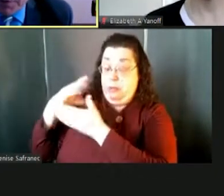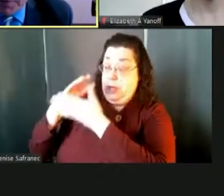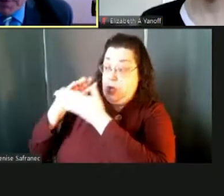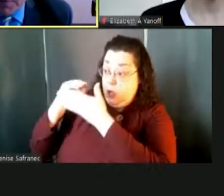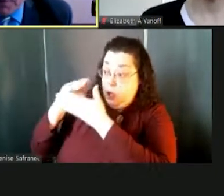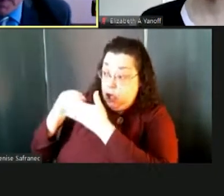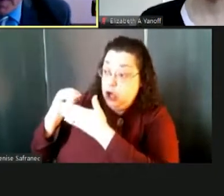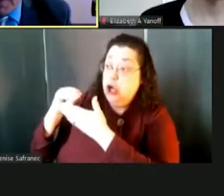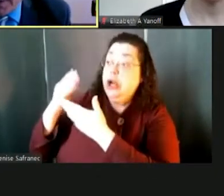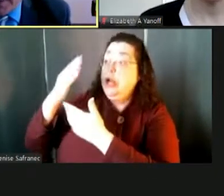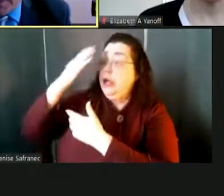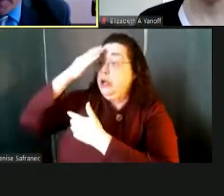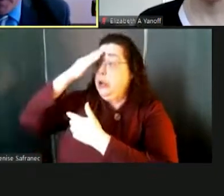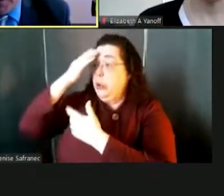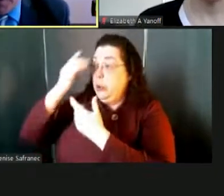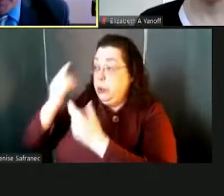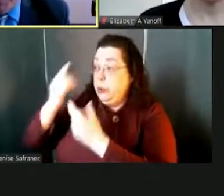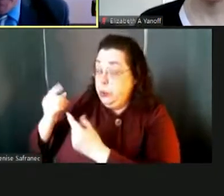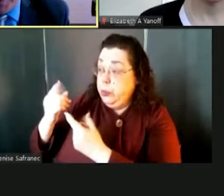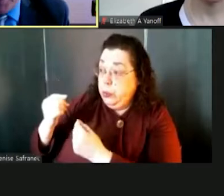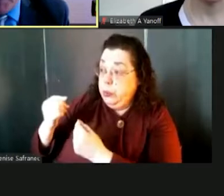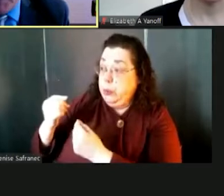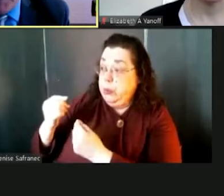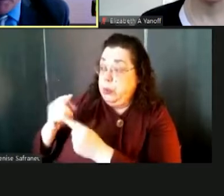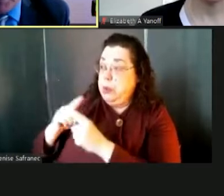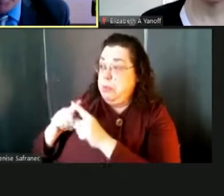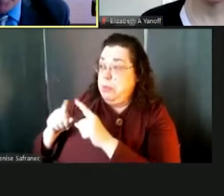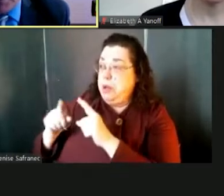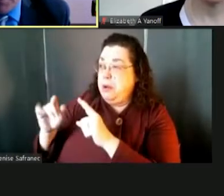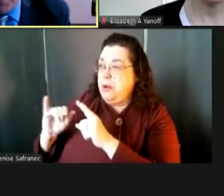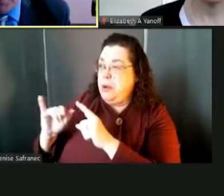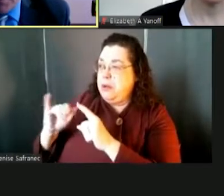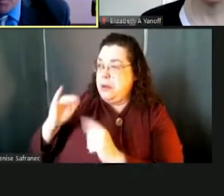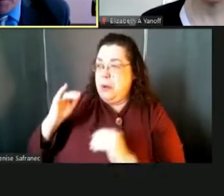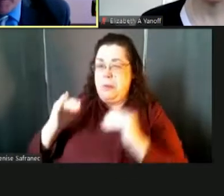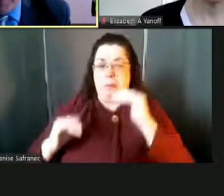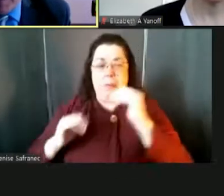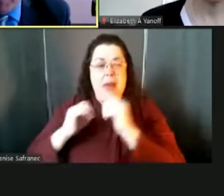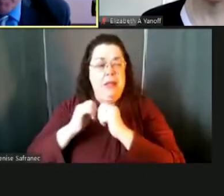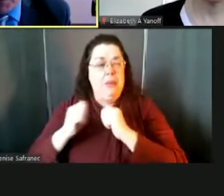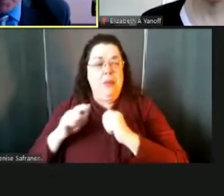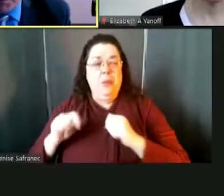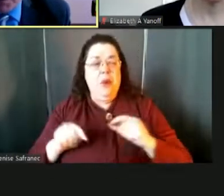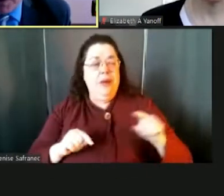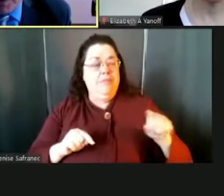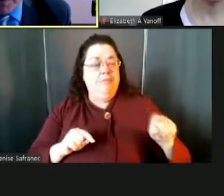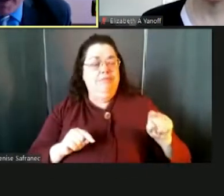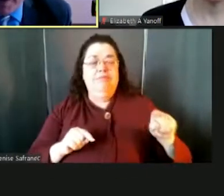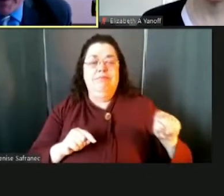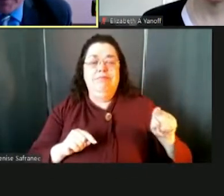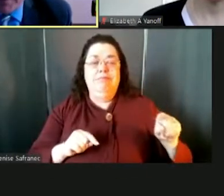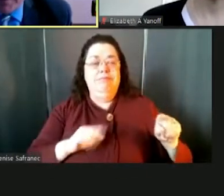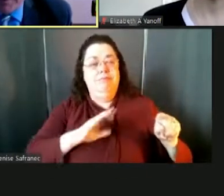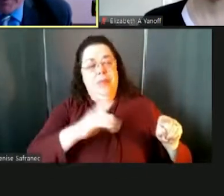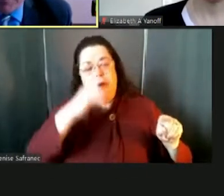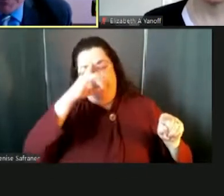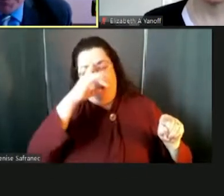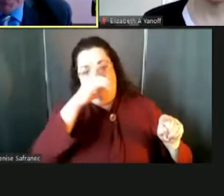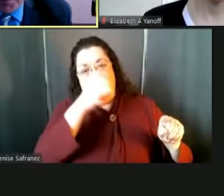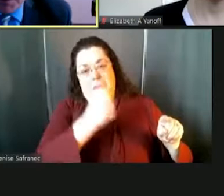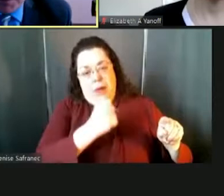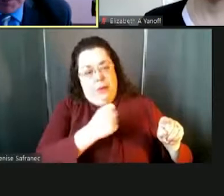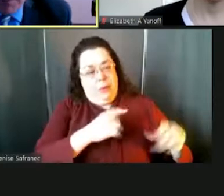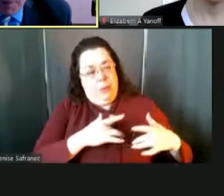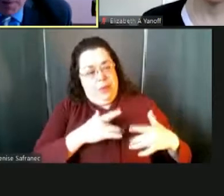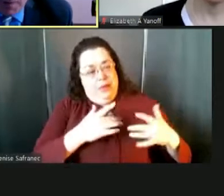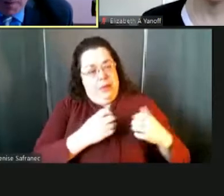learning the skills and content that they need. But that has to be balanced in a way that meets children where they're at. And for